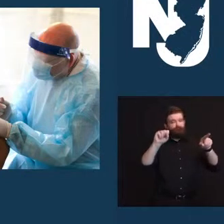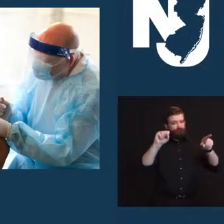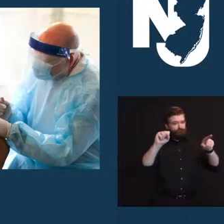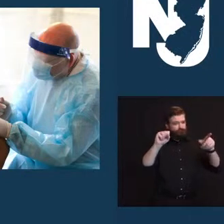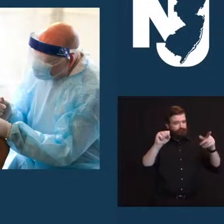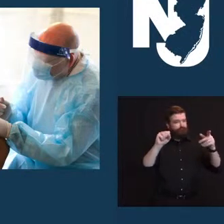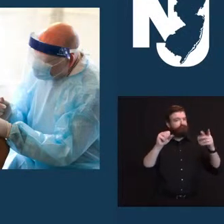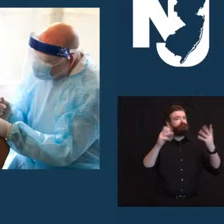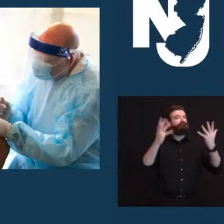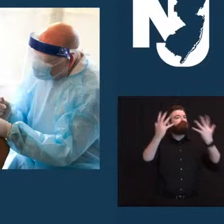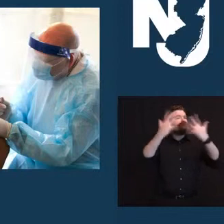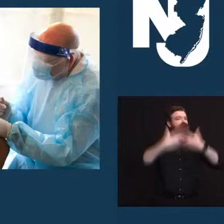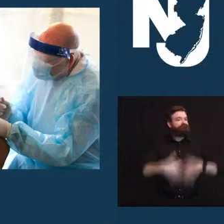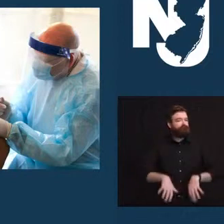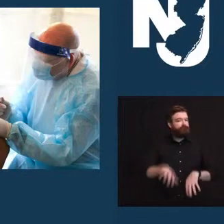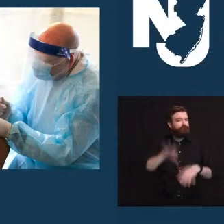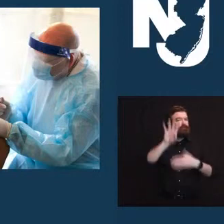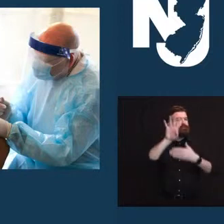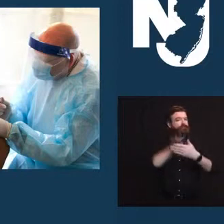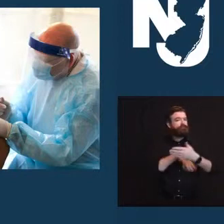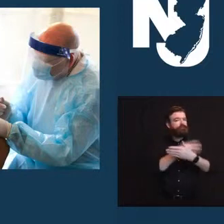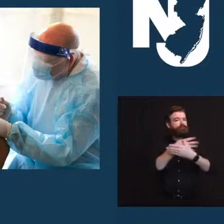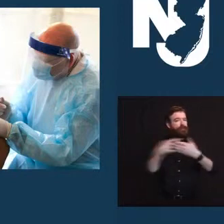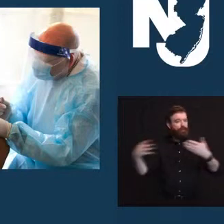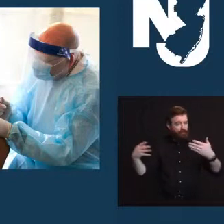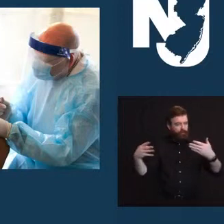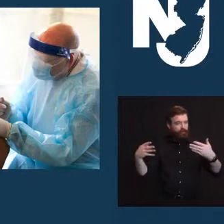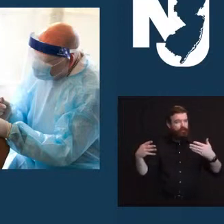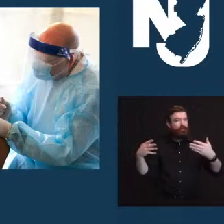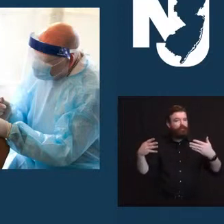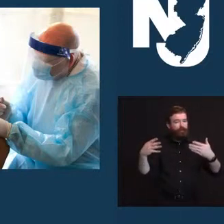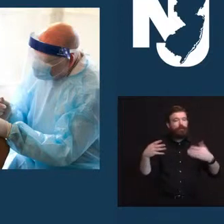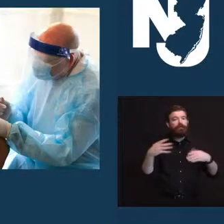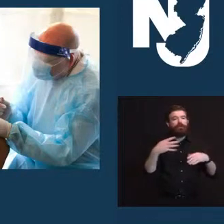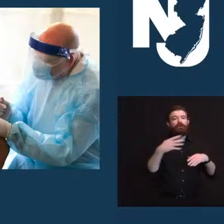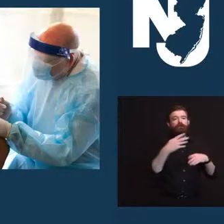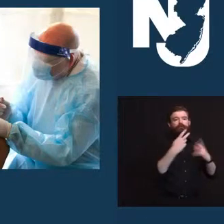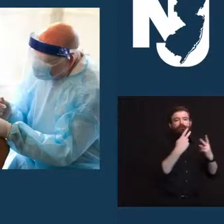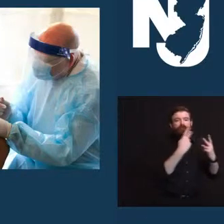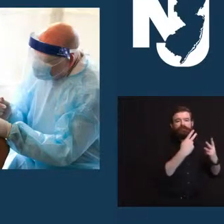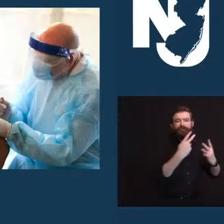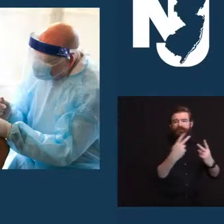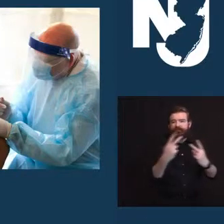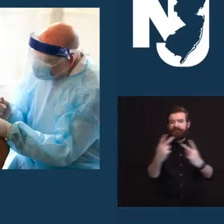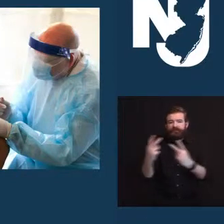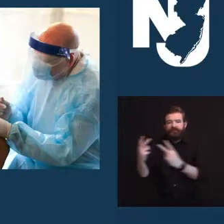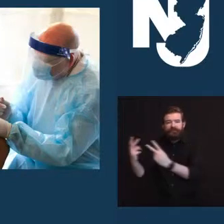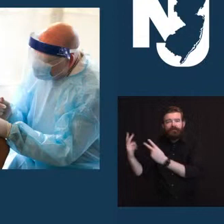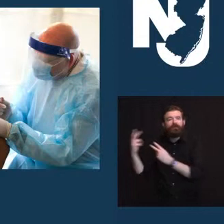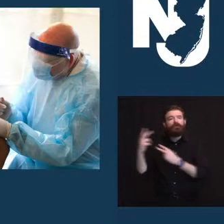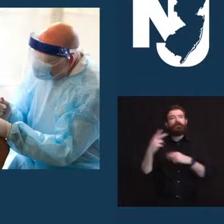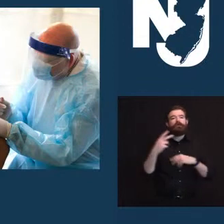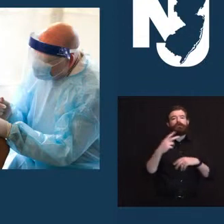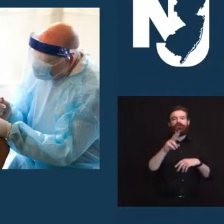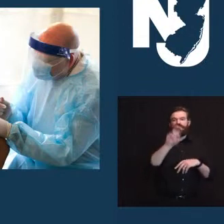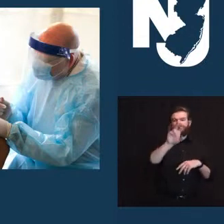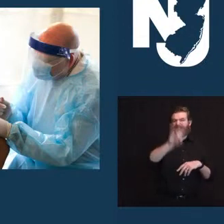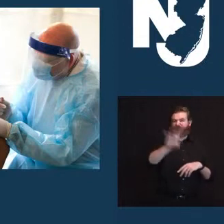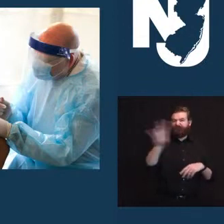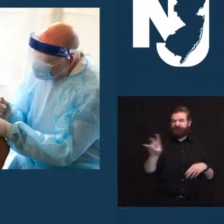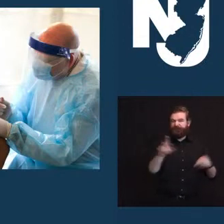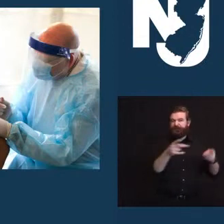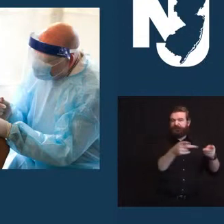277 long-term care centers across the state over the next six weeks to provide roughly 80,000